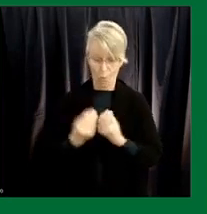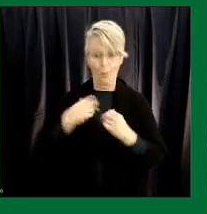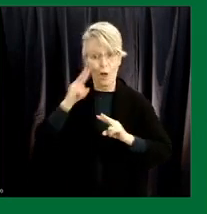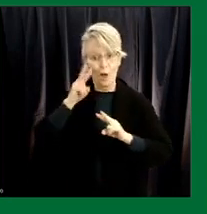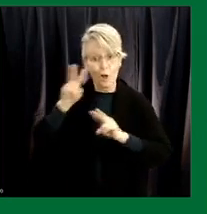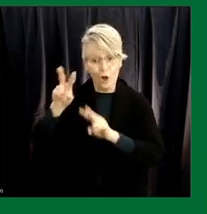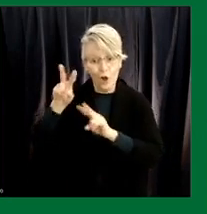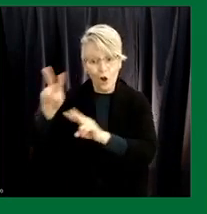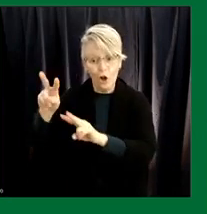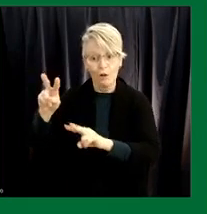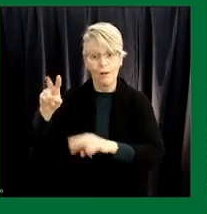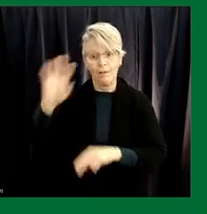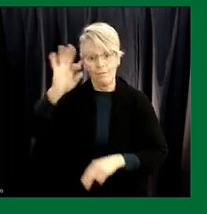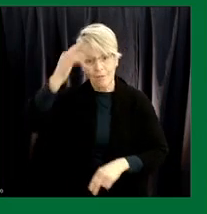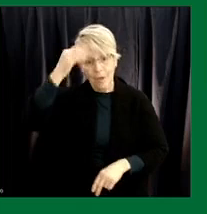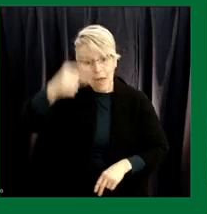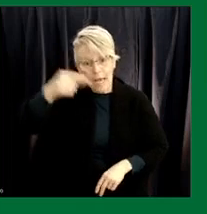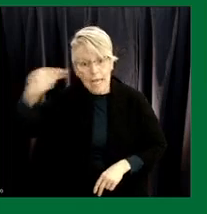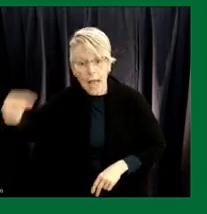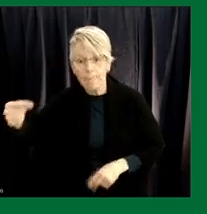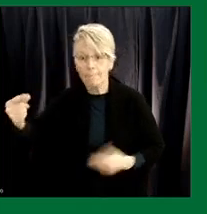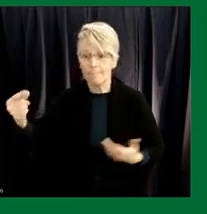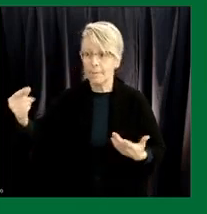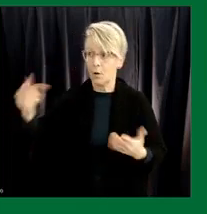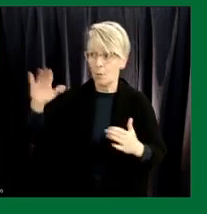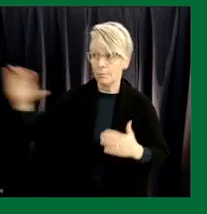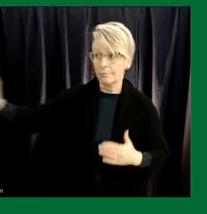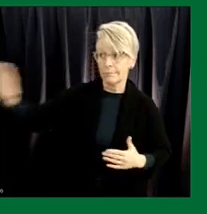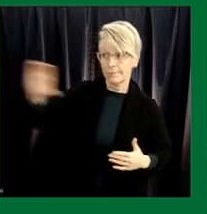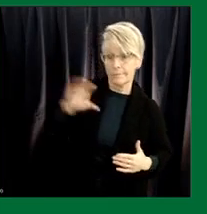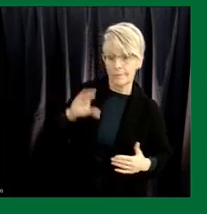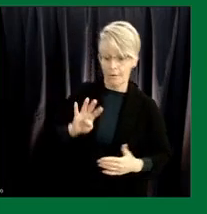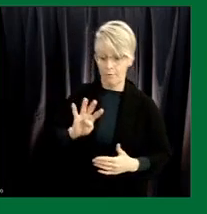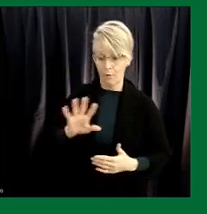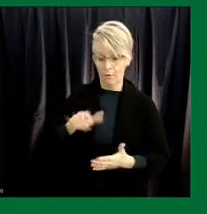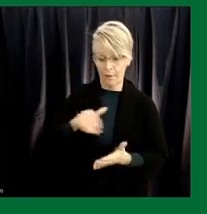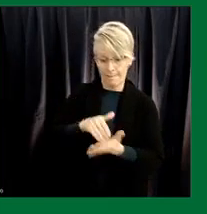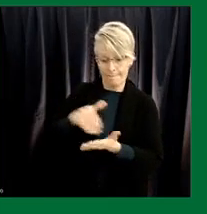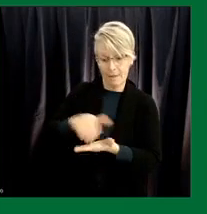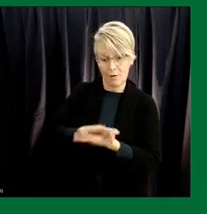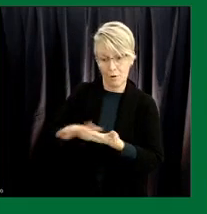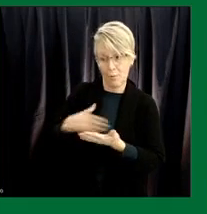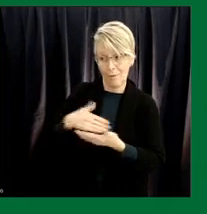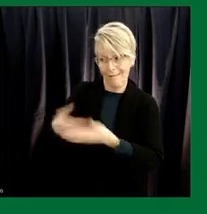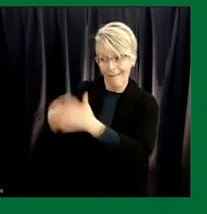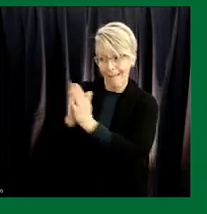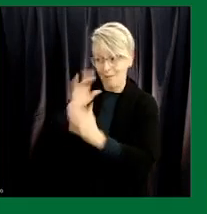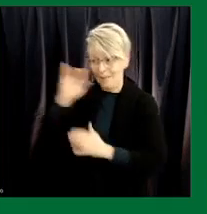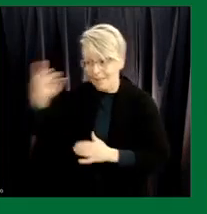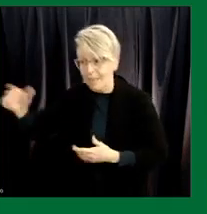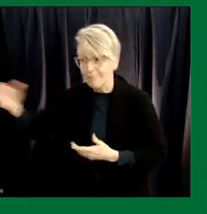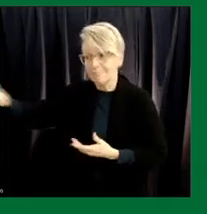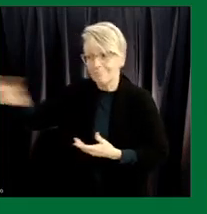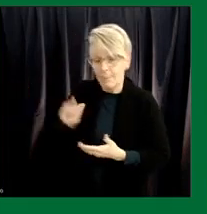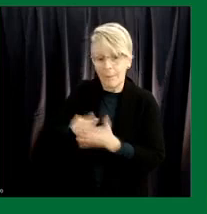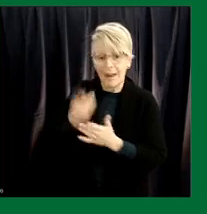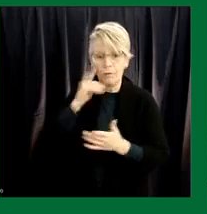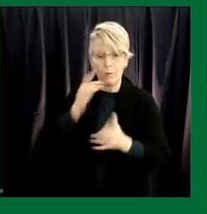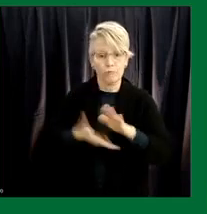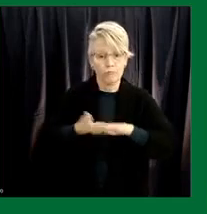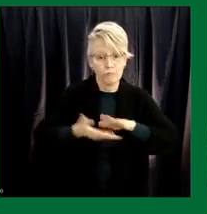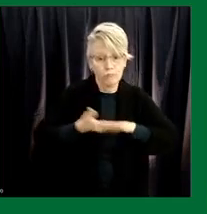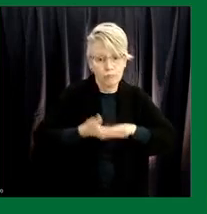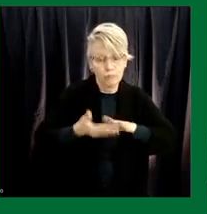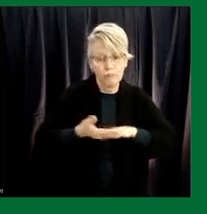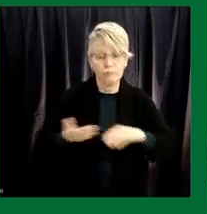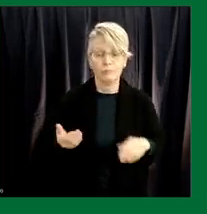federal government to come up with the 45 million dollars that we have asked for plus some operating funding and I'd